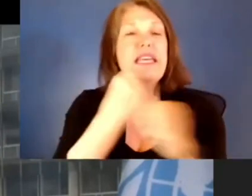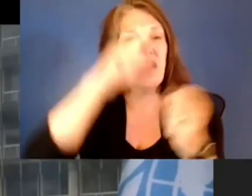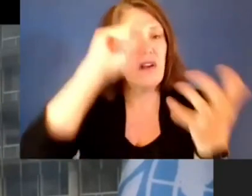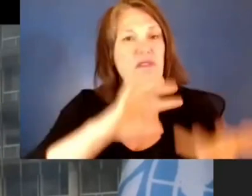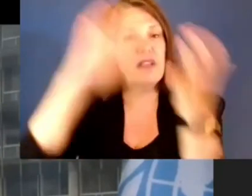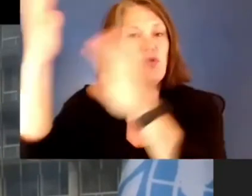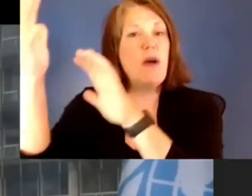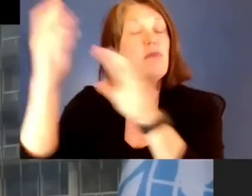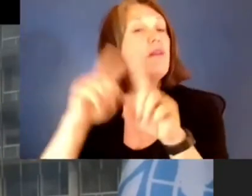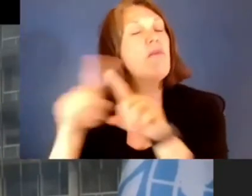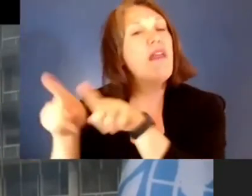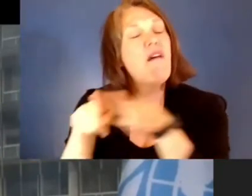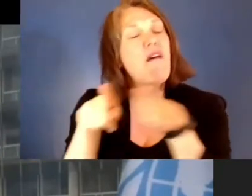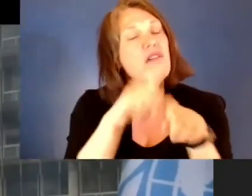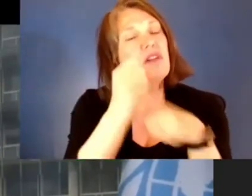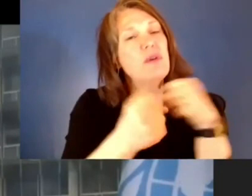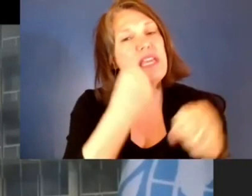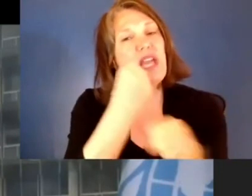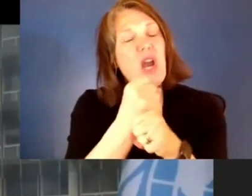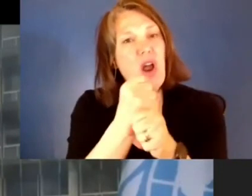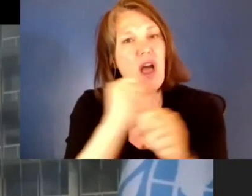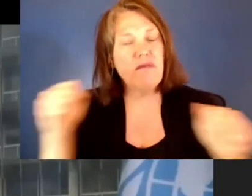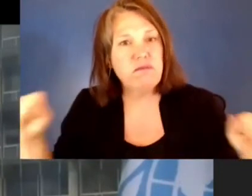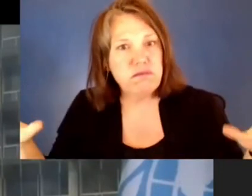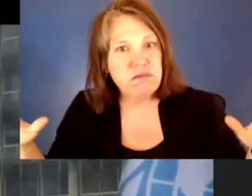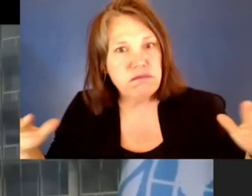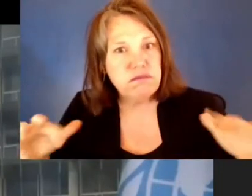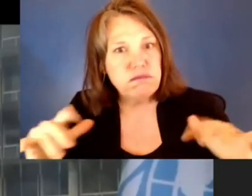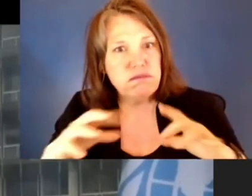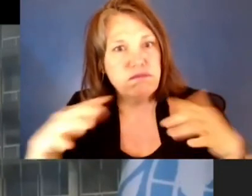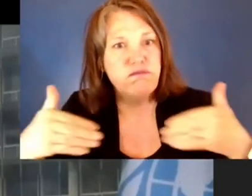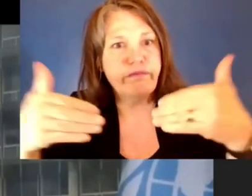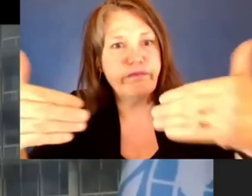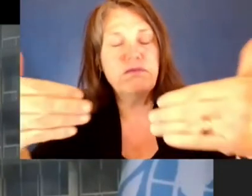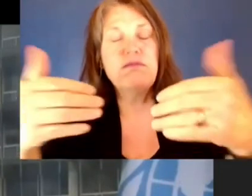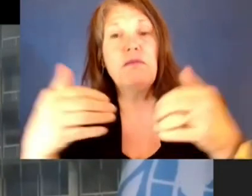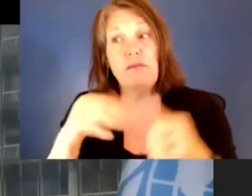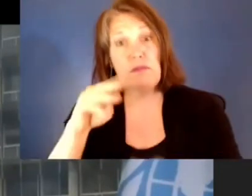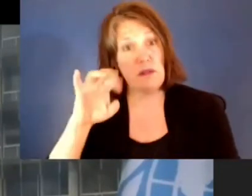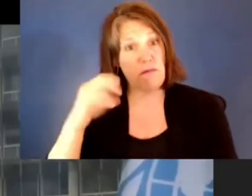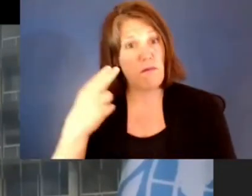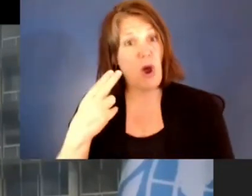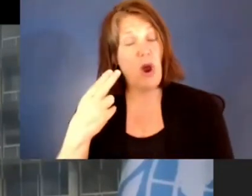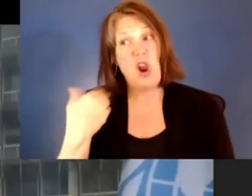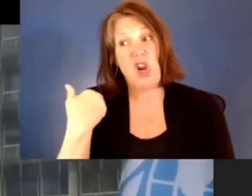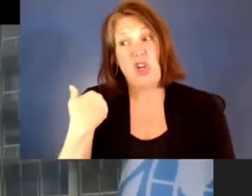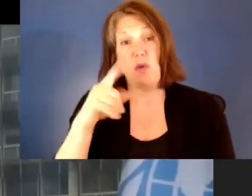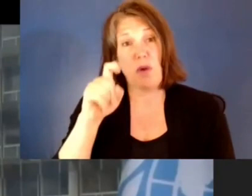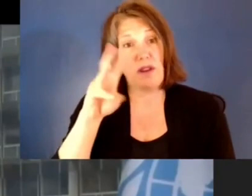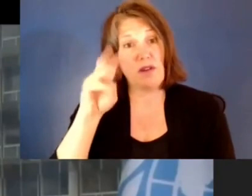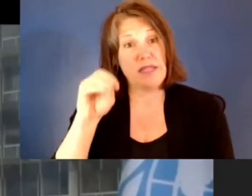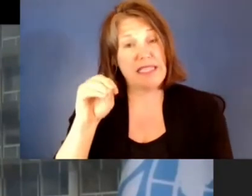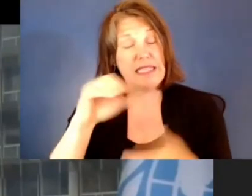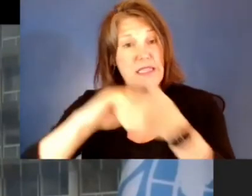a year of mobilization. As early as March, over 160 partners, international organizations